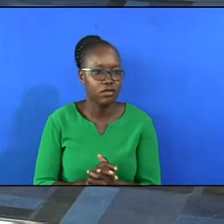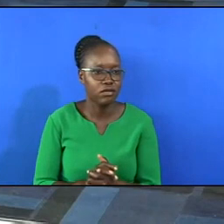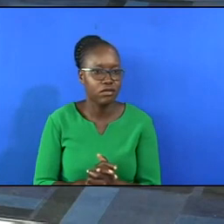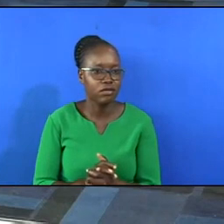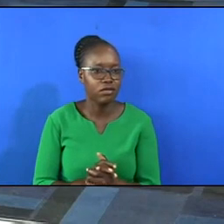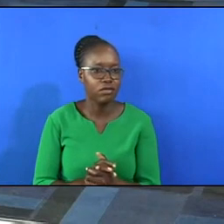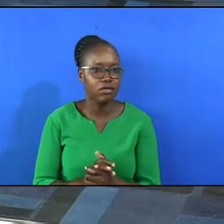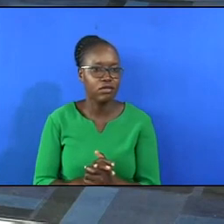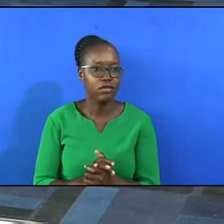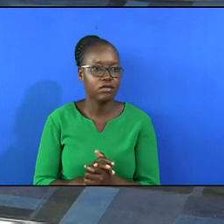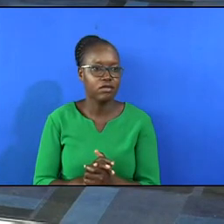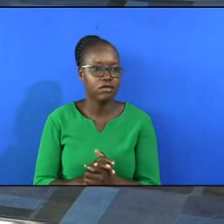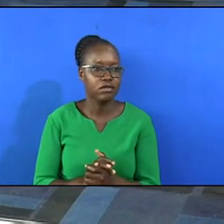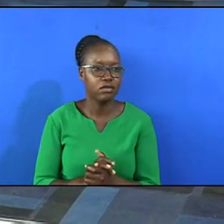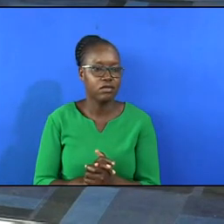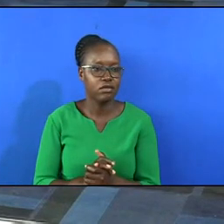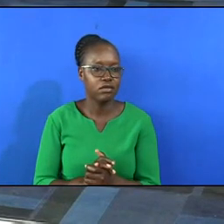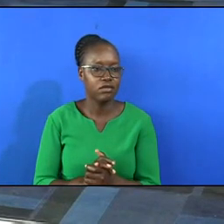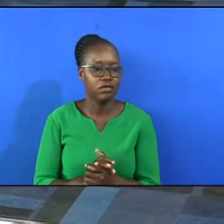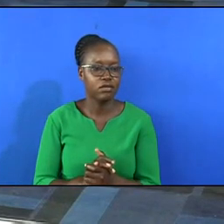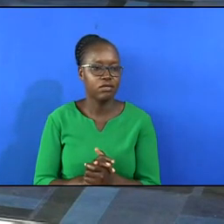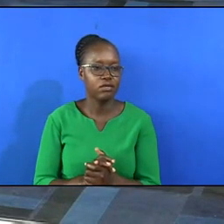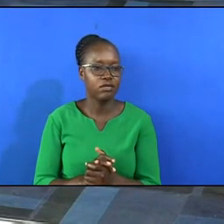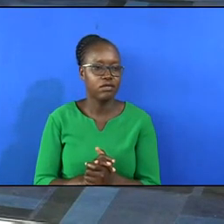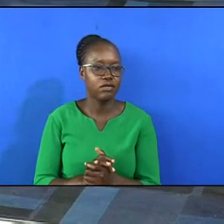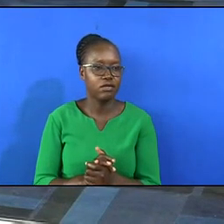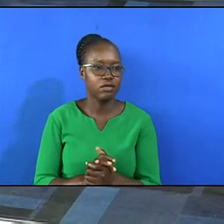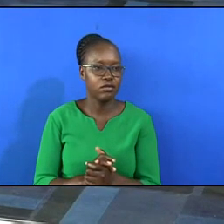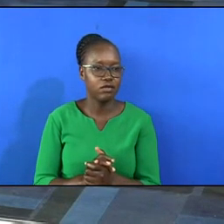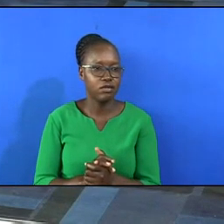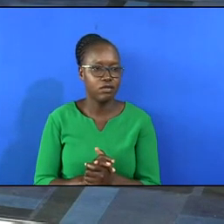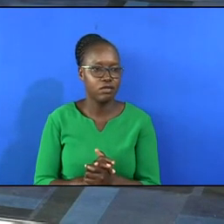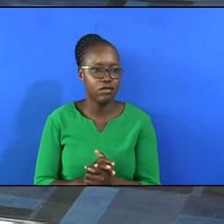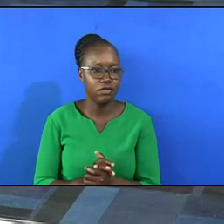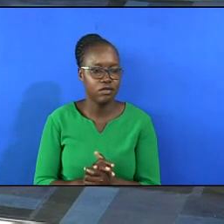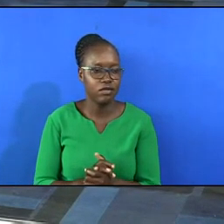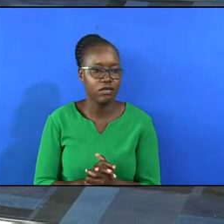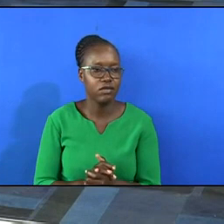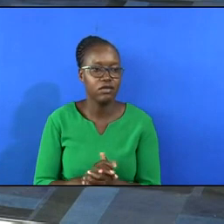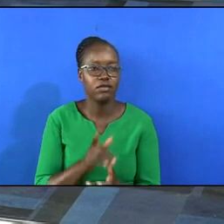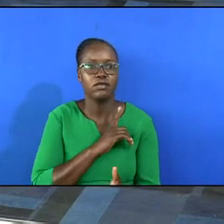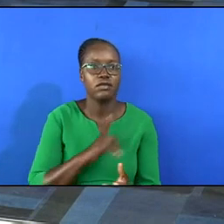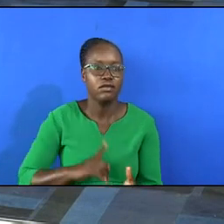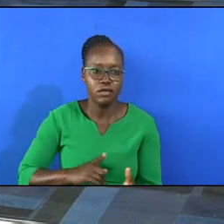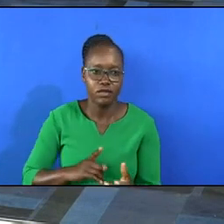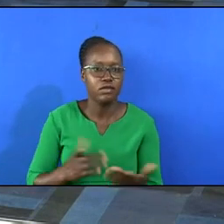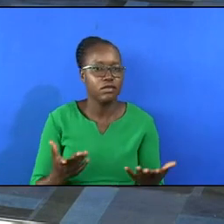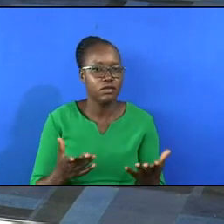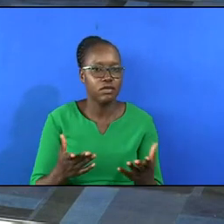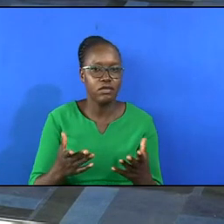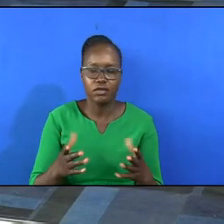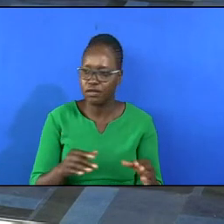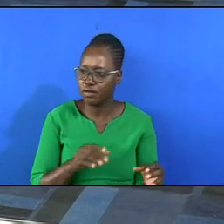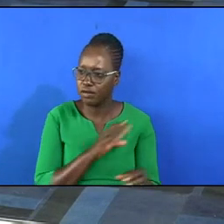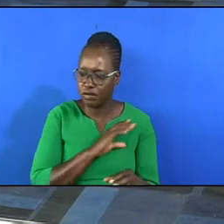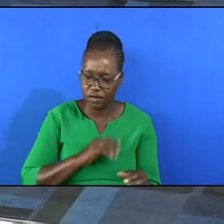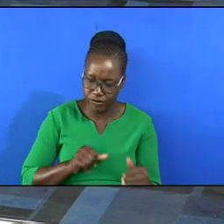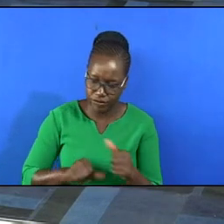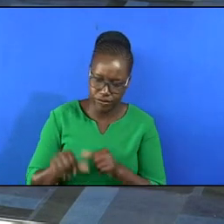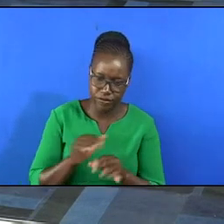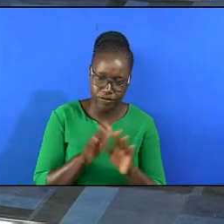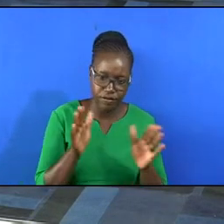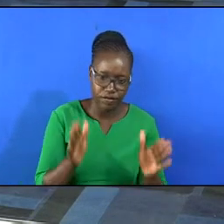24, verse 3. This was the question. They told him, Lord, they had just taken Christ around the temple.